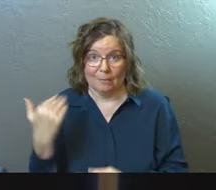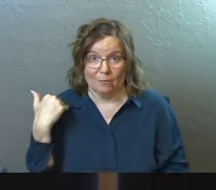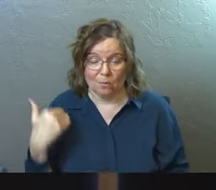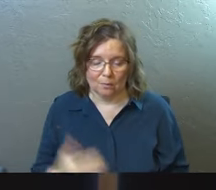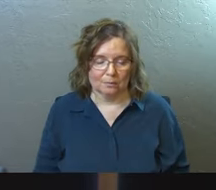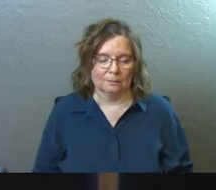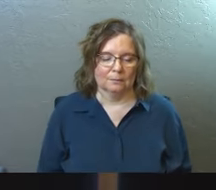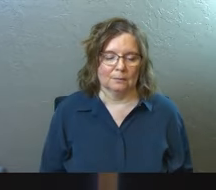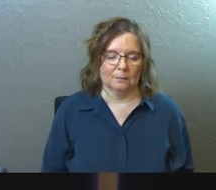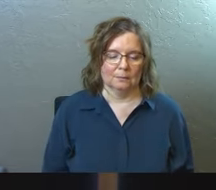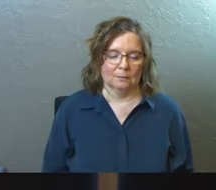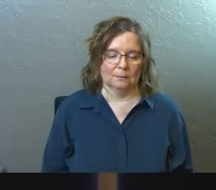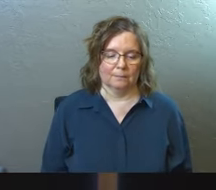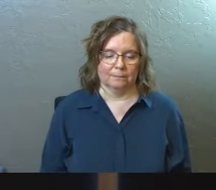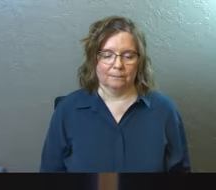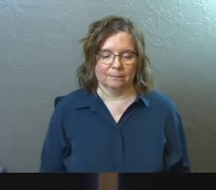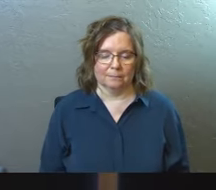before.